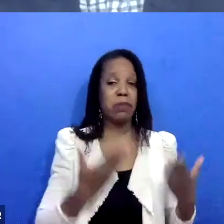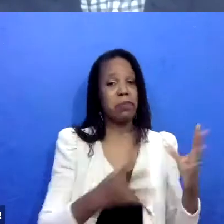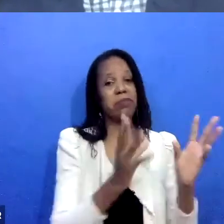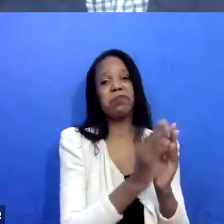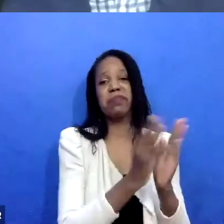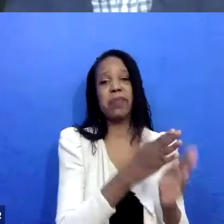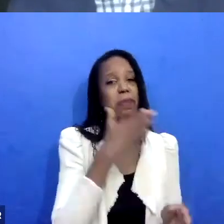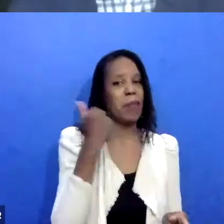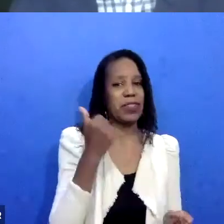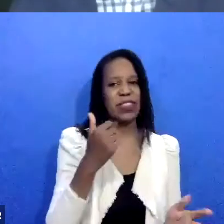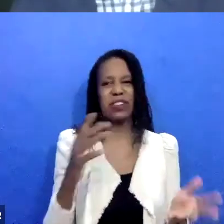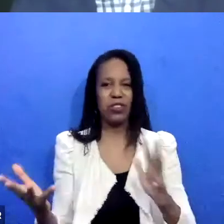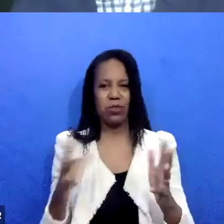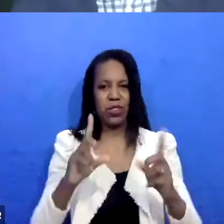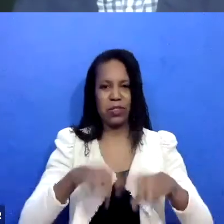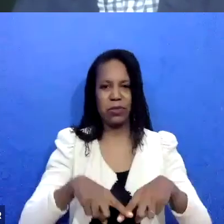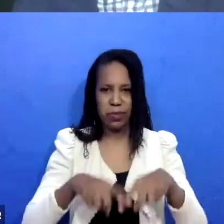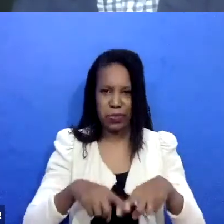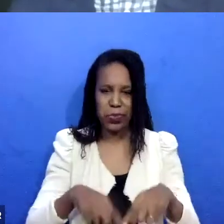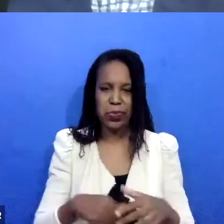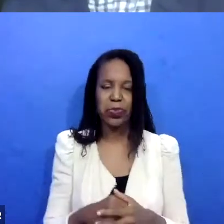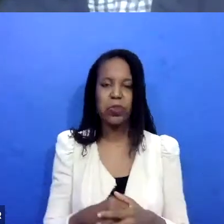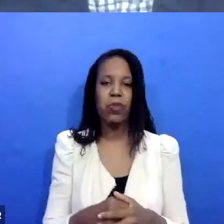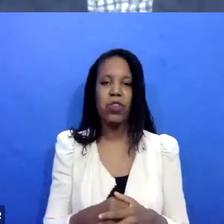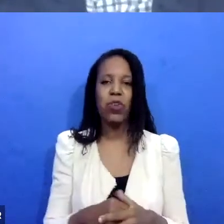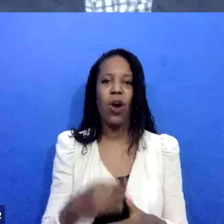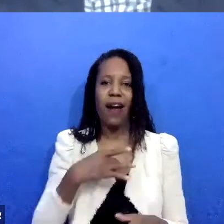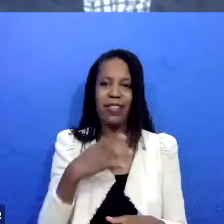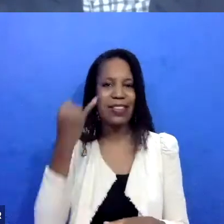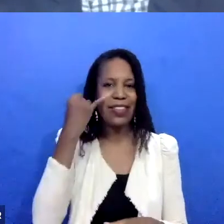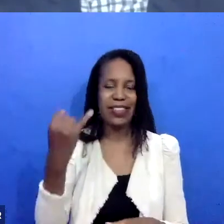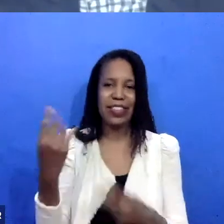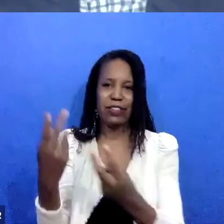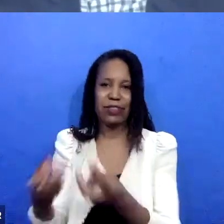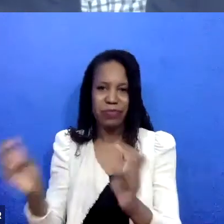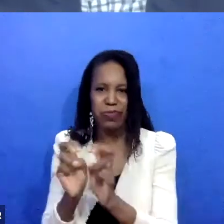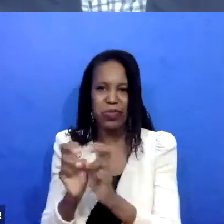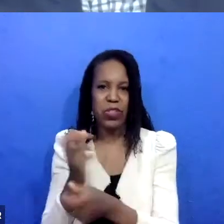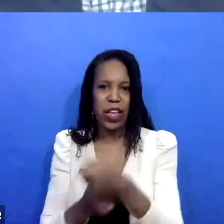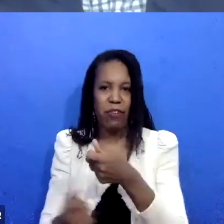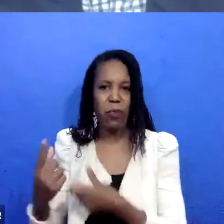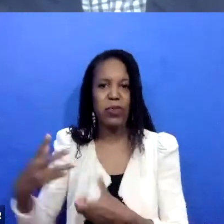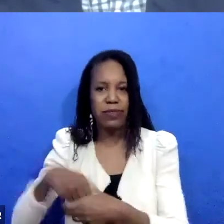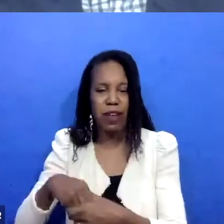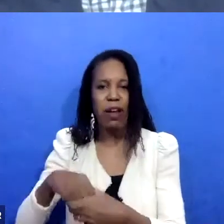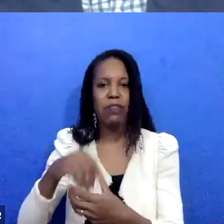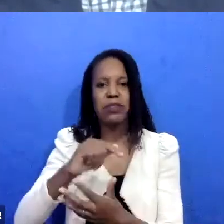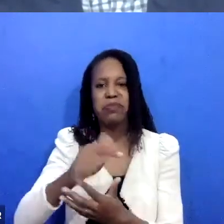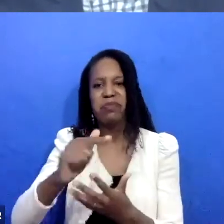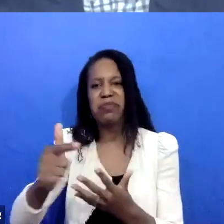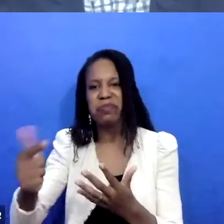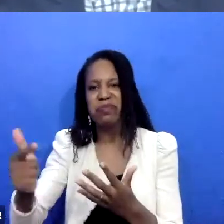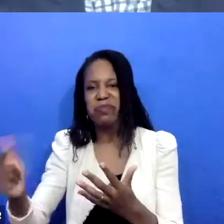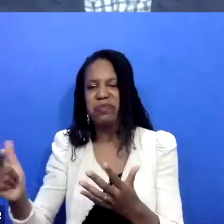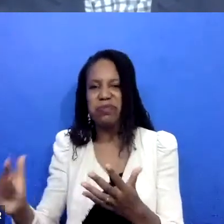I like, um, I don't want him to go first and I, you know, I don't want, you know, whatever it is that I don't like the conferencing doesn't seem to fit with